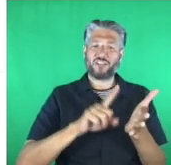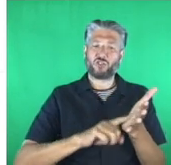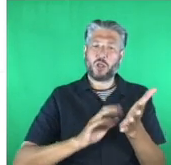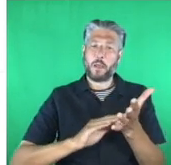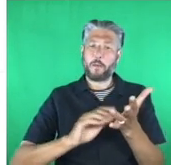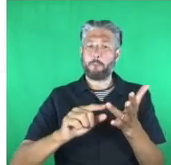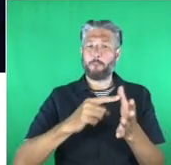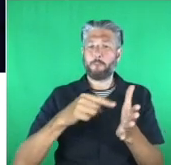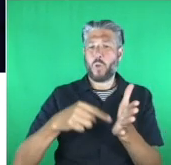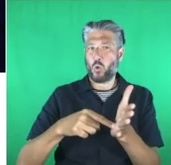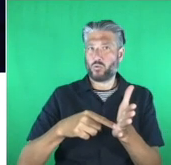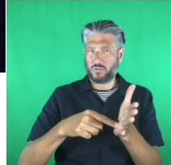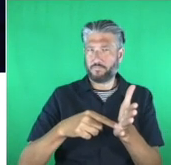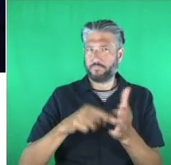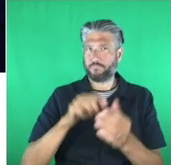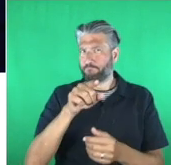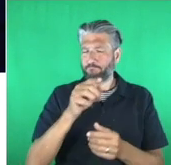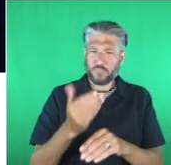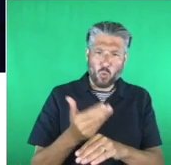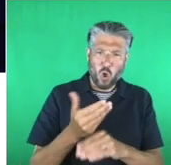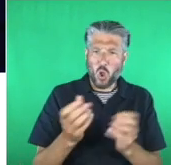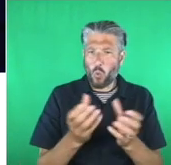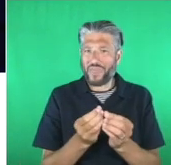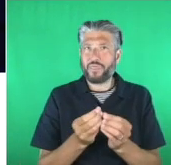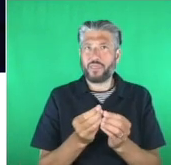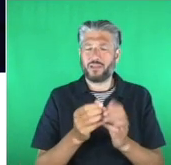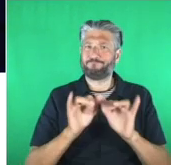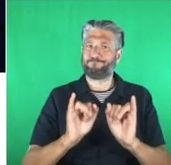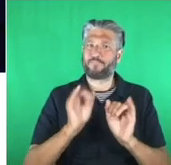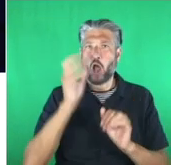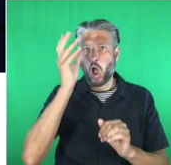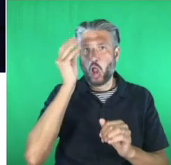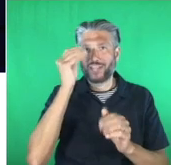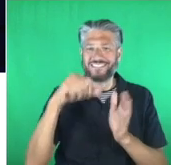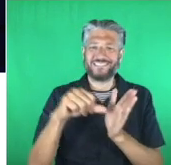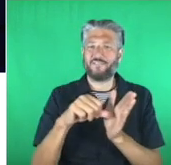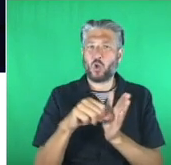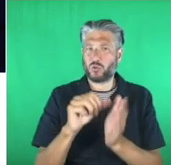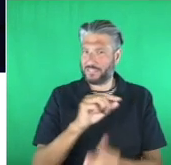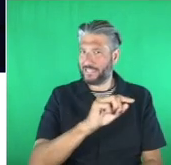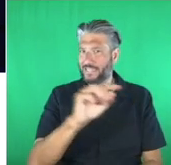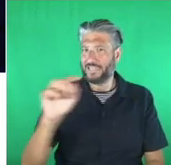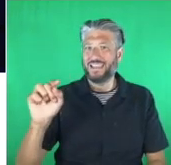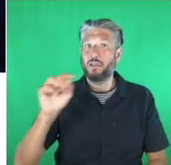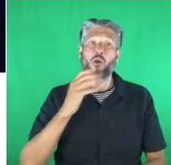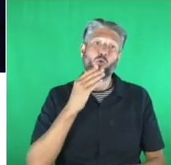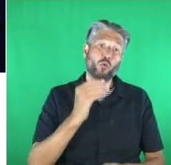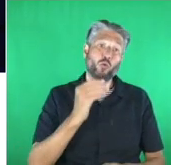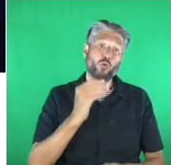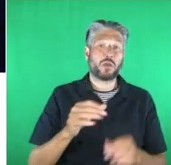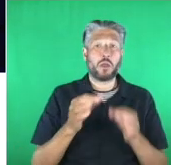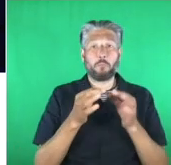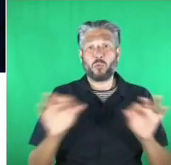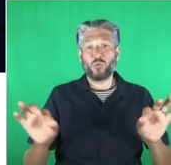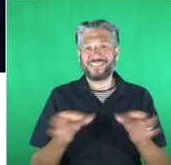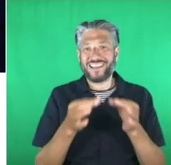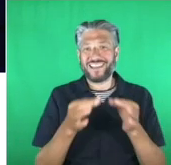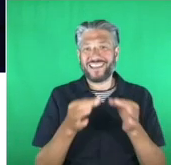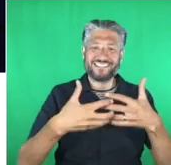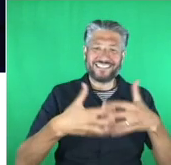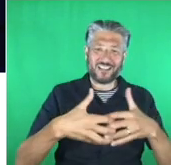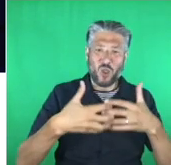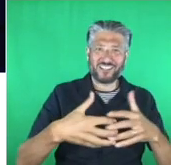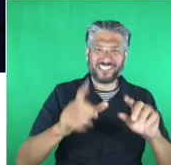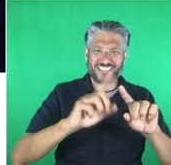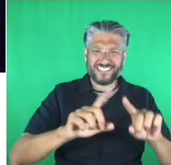disabilities and she uses technology and music and other things and we had a moment in one of the events where she created musical